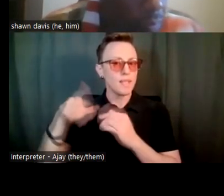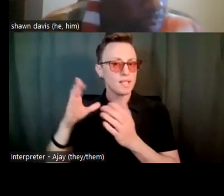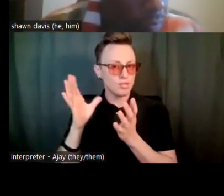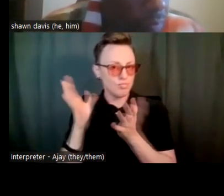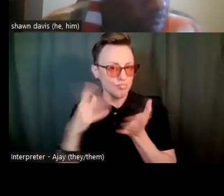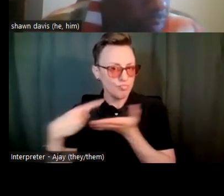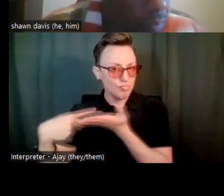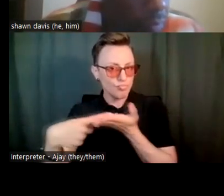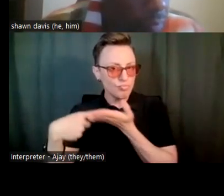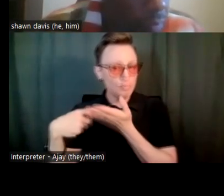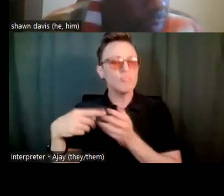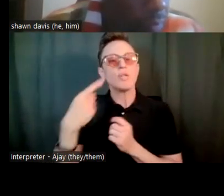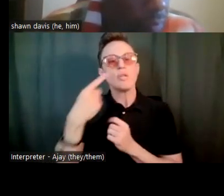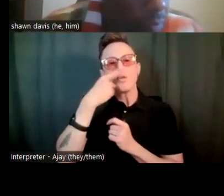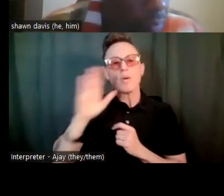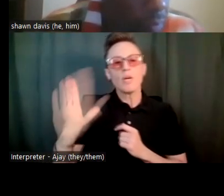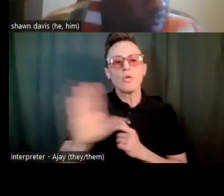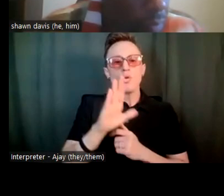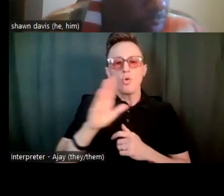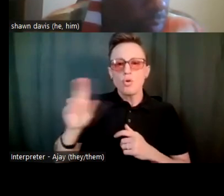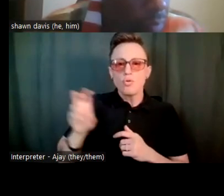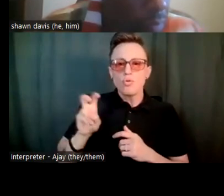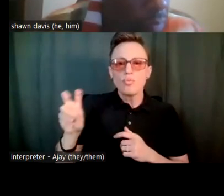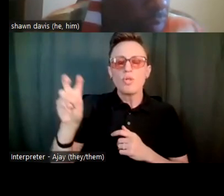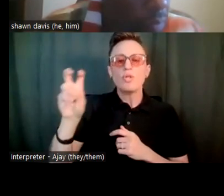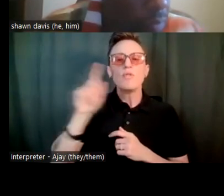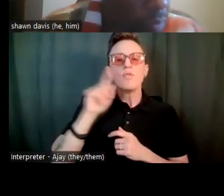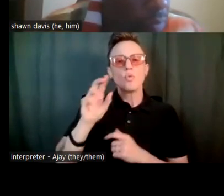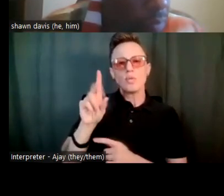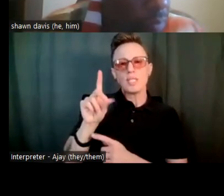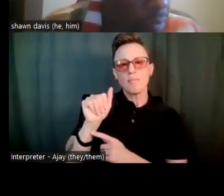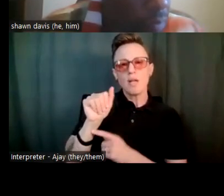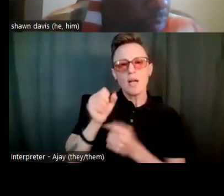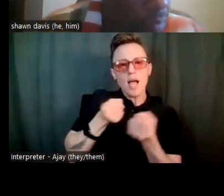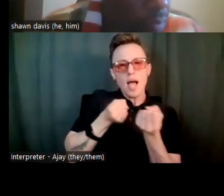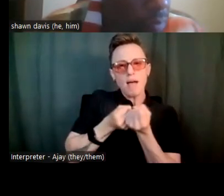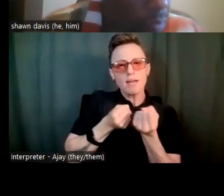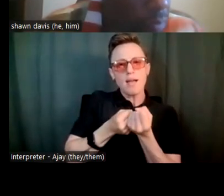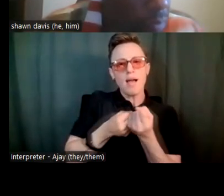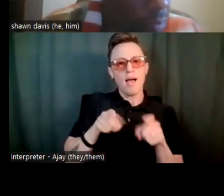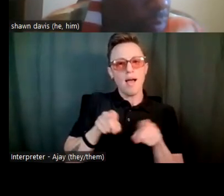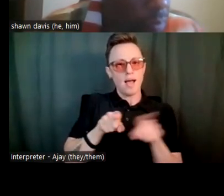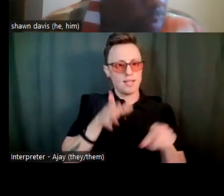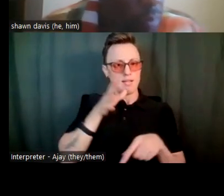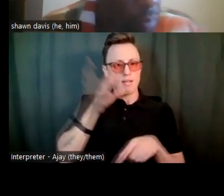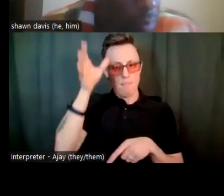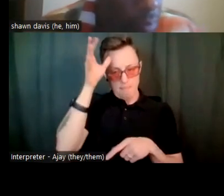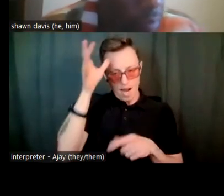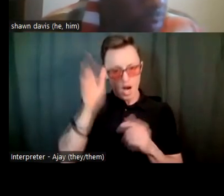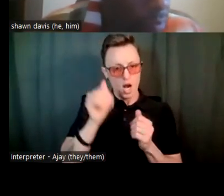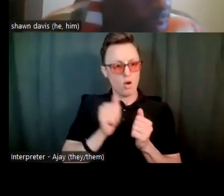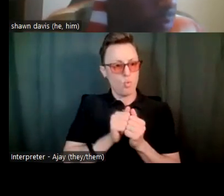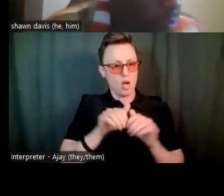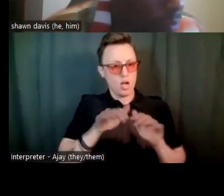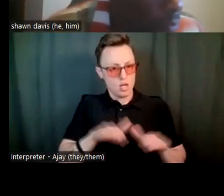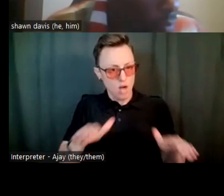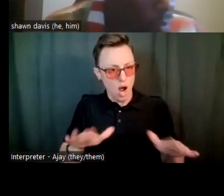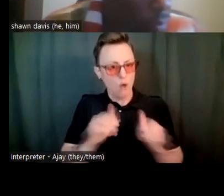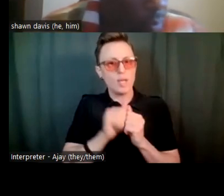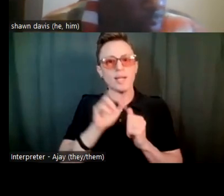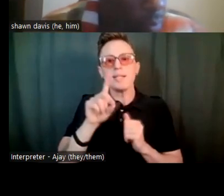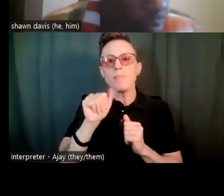all mind sharing your journey into disability advocacy as a parent of a child living with a disability or multiple disabilities?